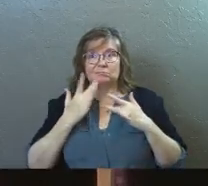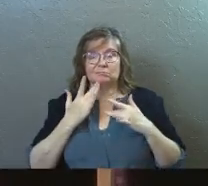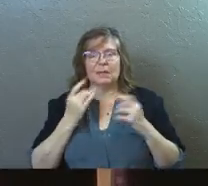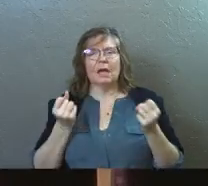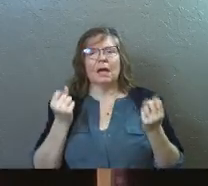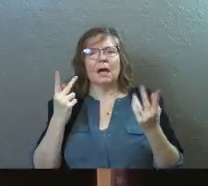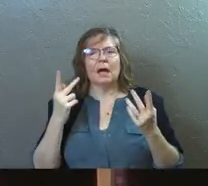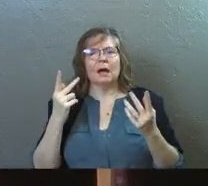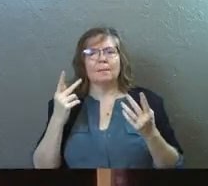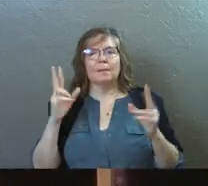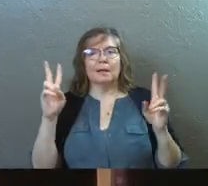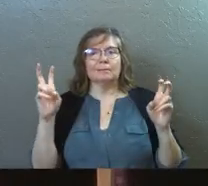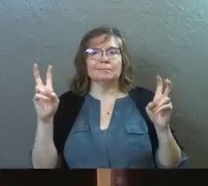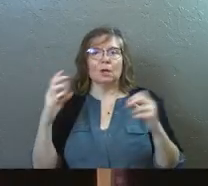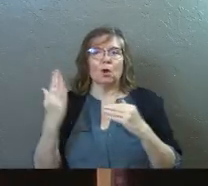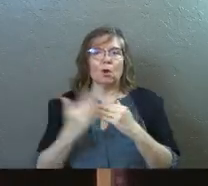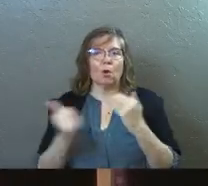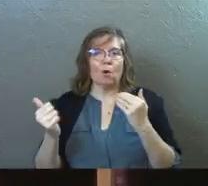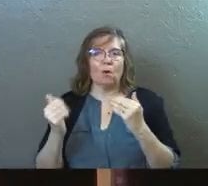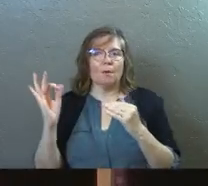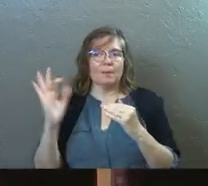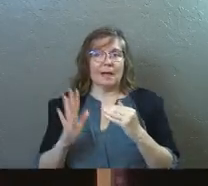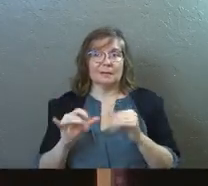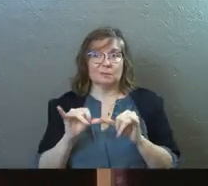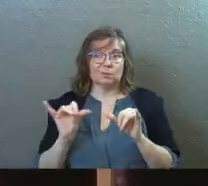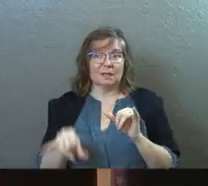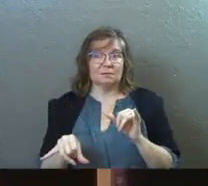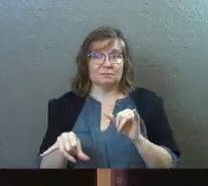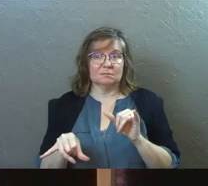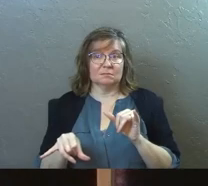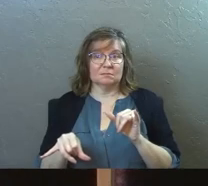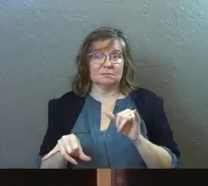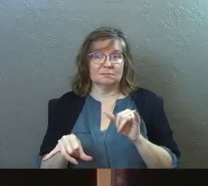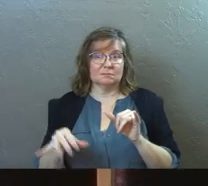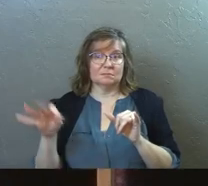How many called pastors would be left?